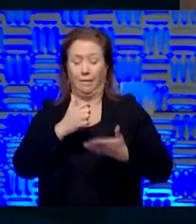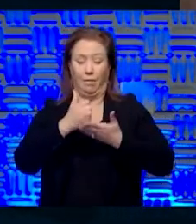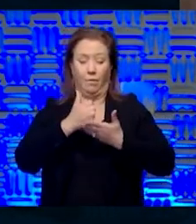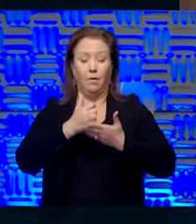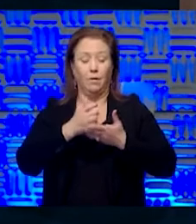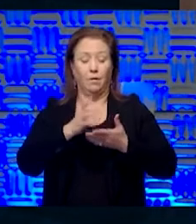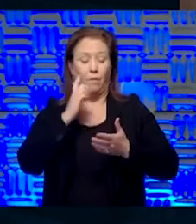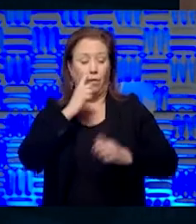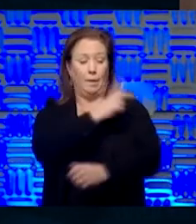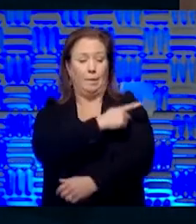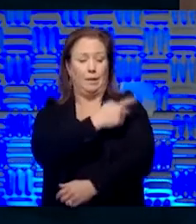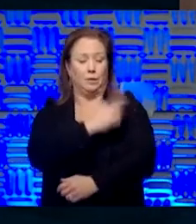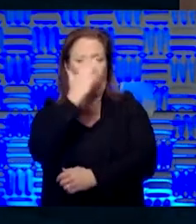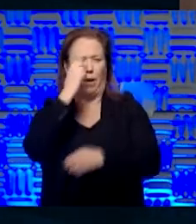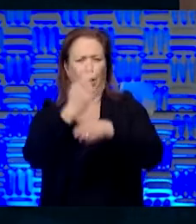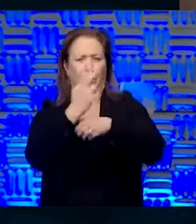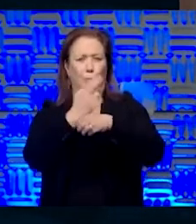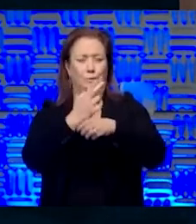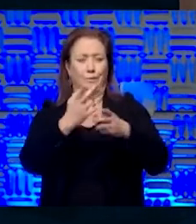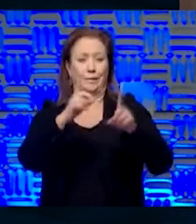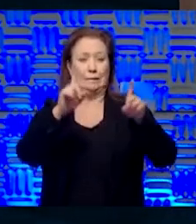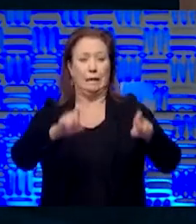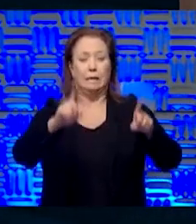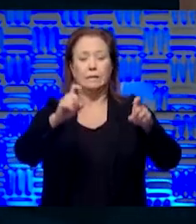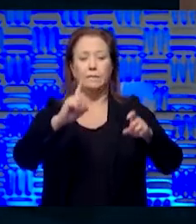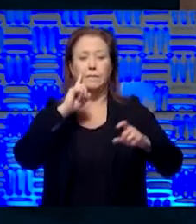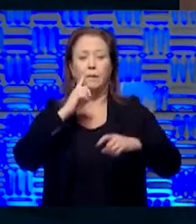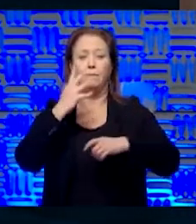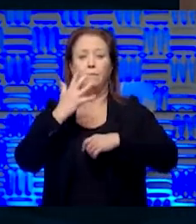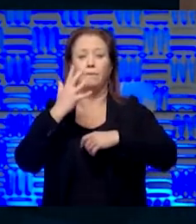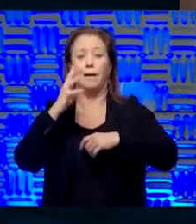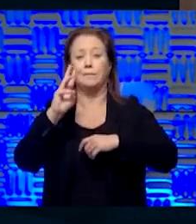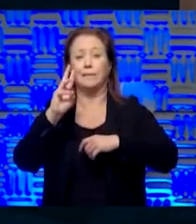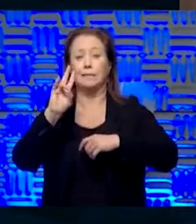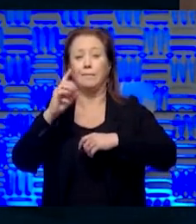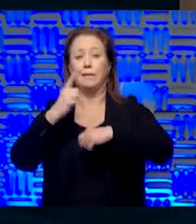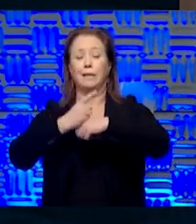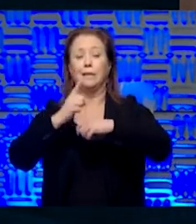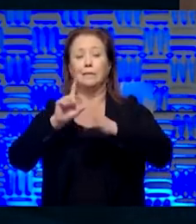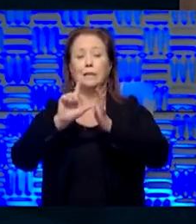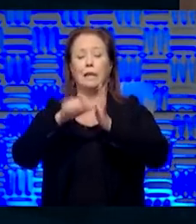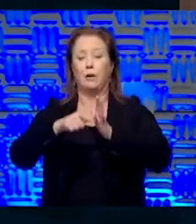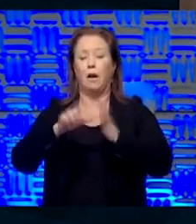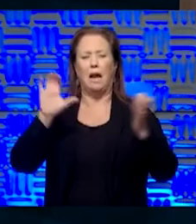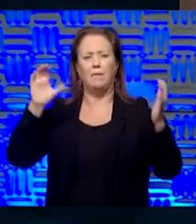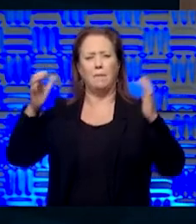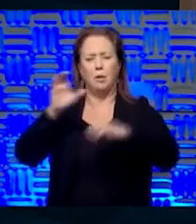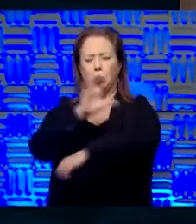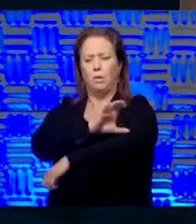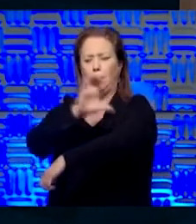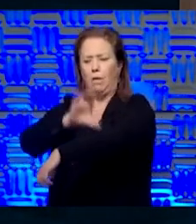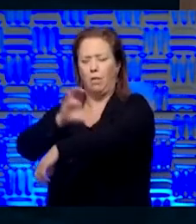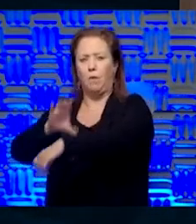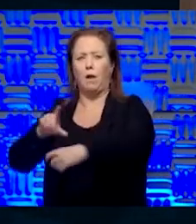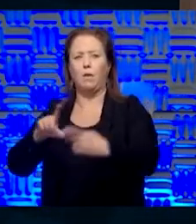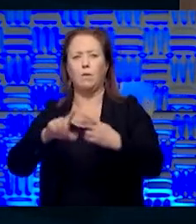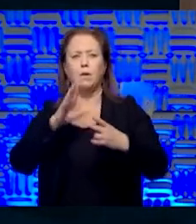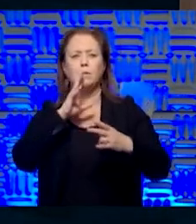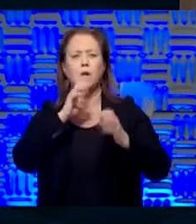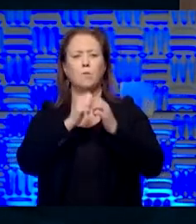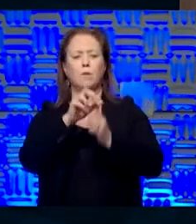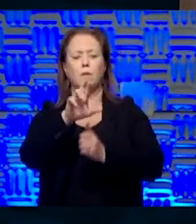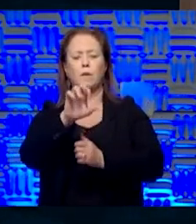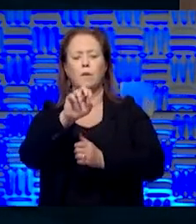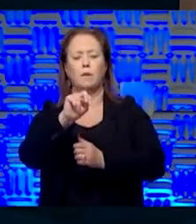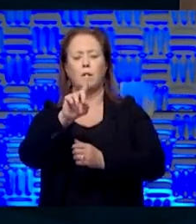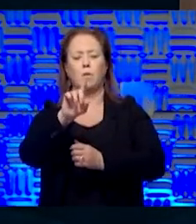why bother doing the testing? So, uh, and I've compared notes with Colorado. I've compared, I just was on the phone earlier this morning with Randall Williams,